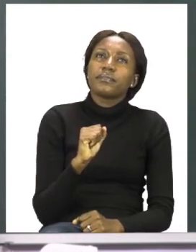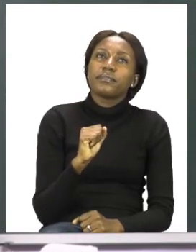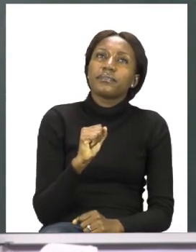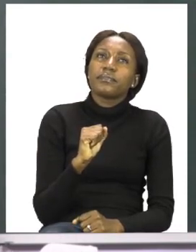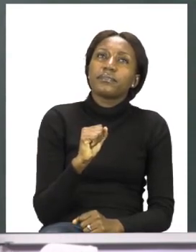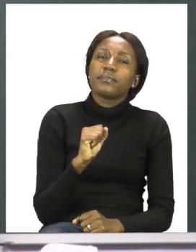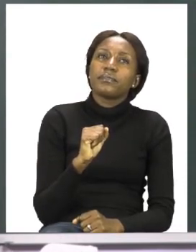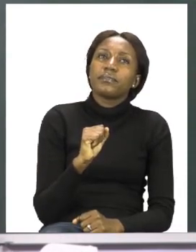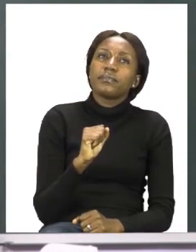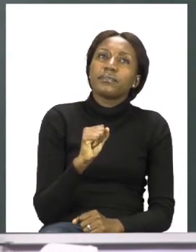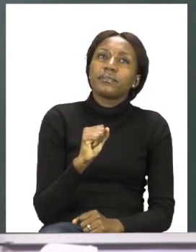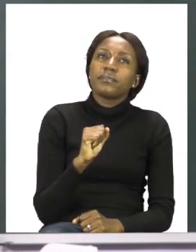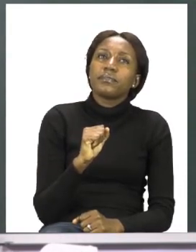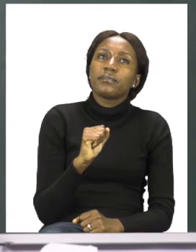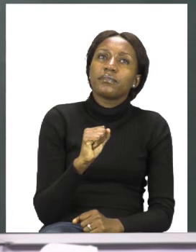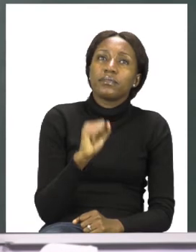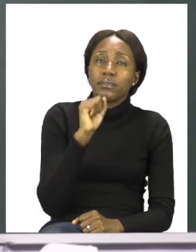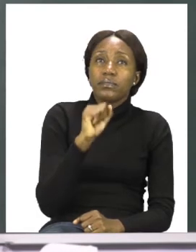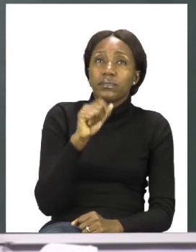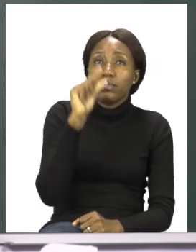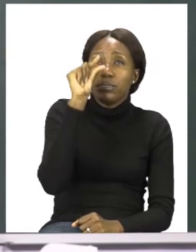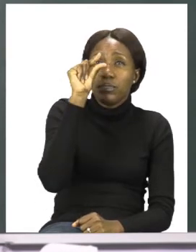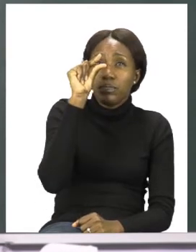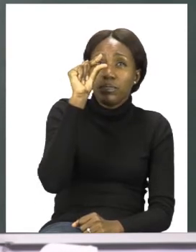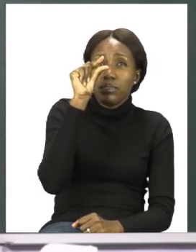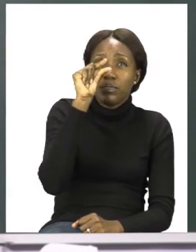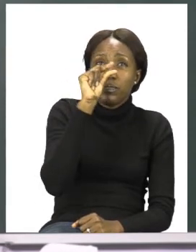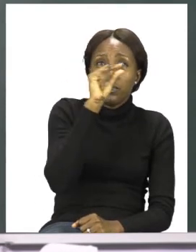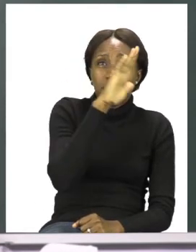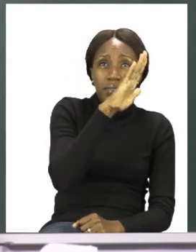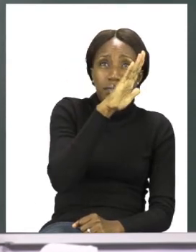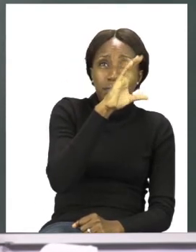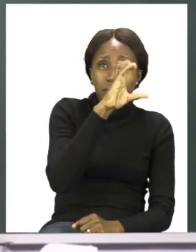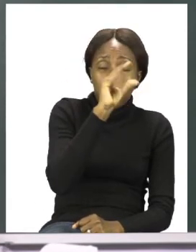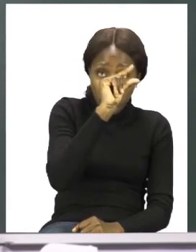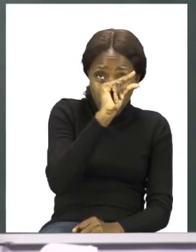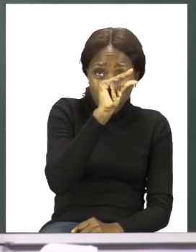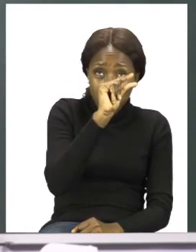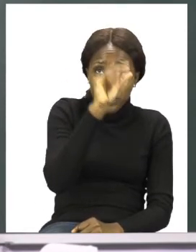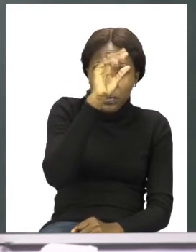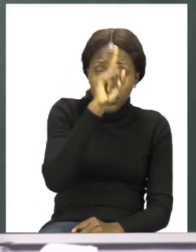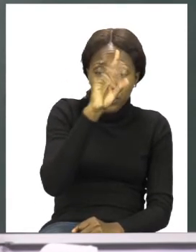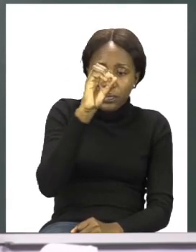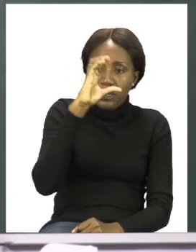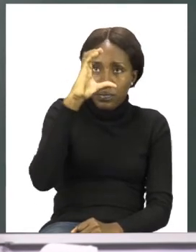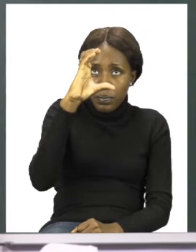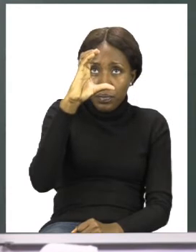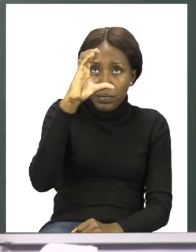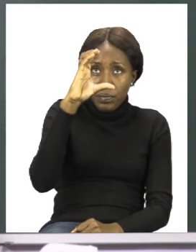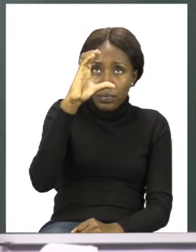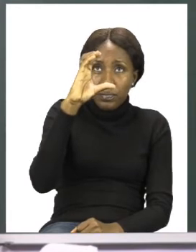a good look at it, it is bigger than our five cent coin, which means it can buy more.